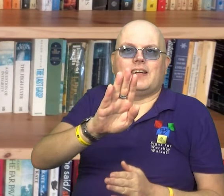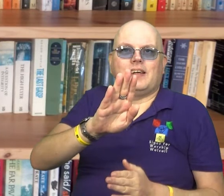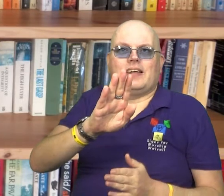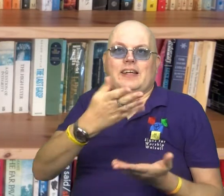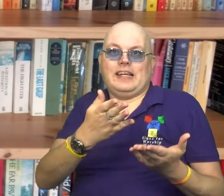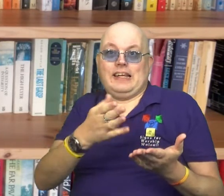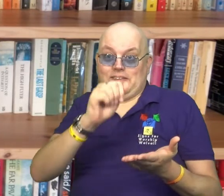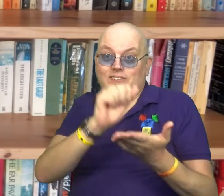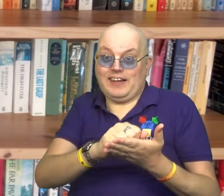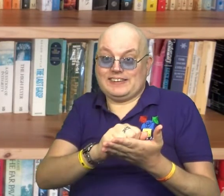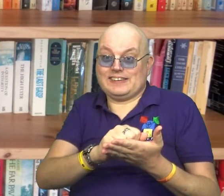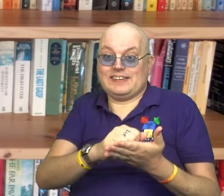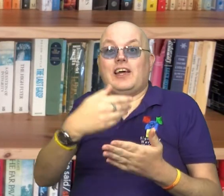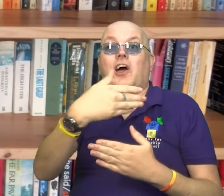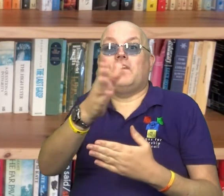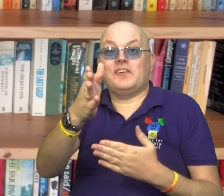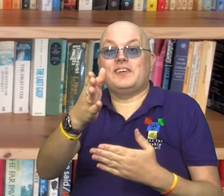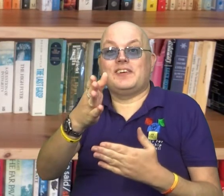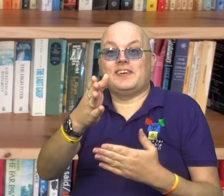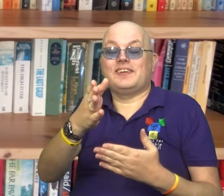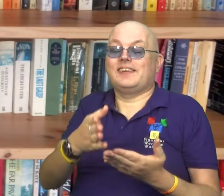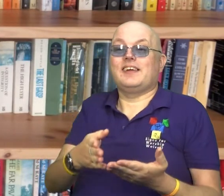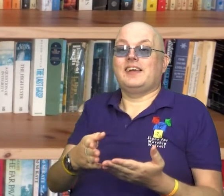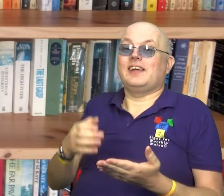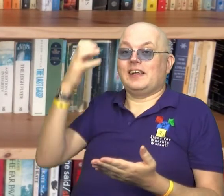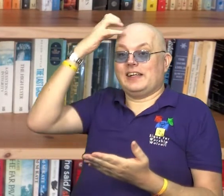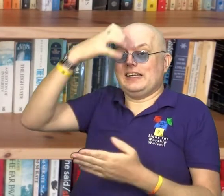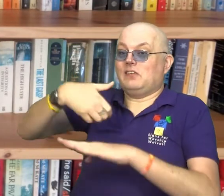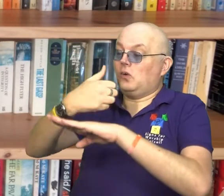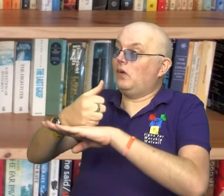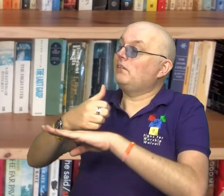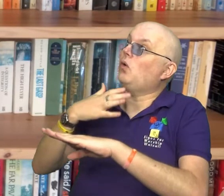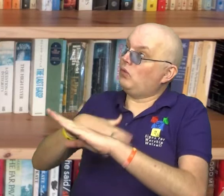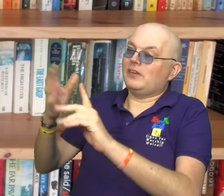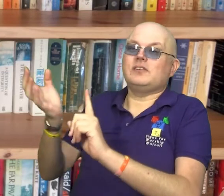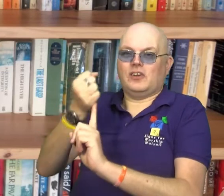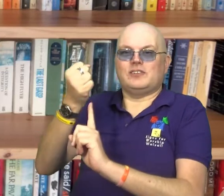that attitude. Your kingdom come. Your will be done.